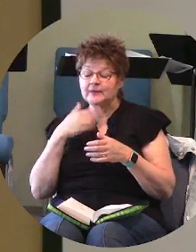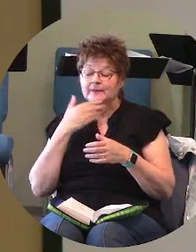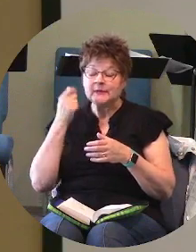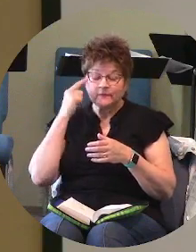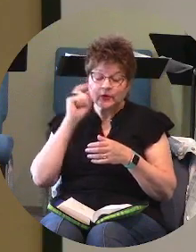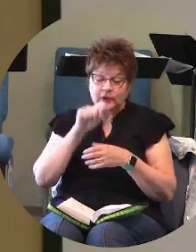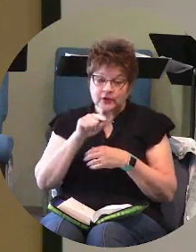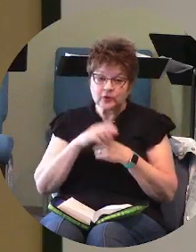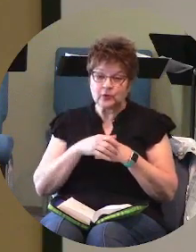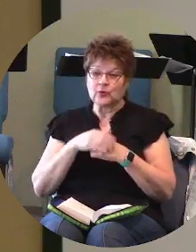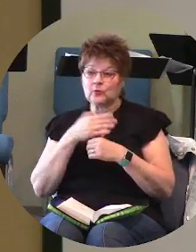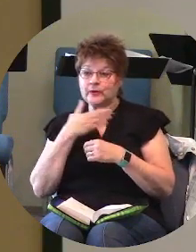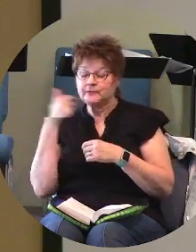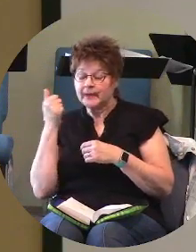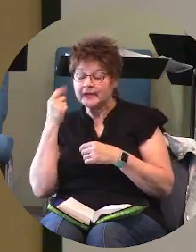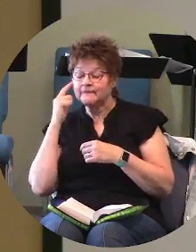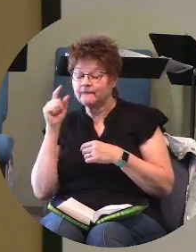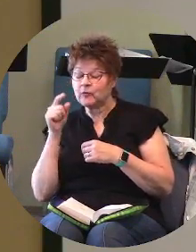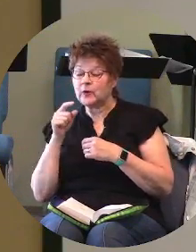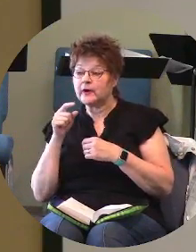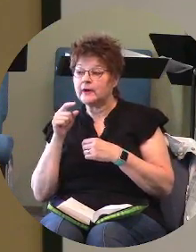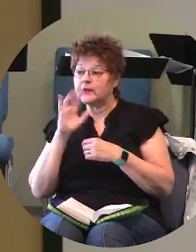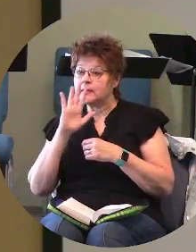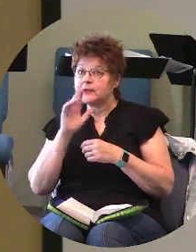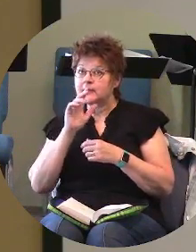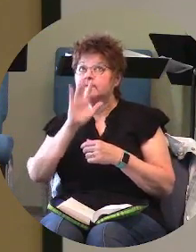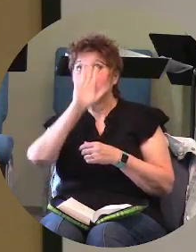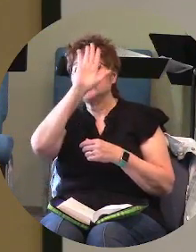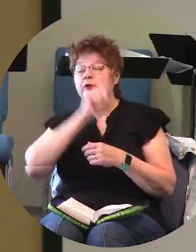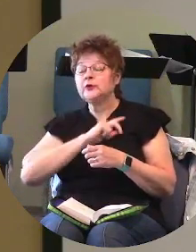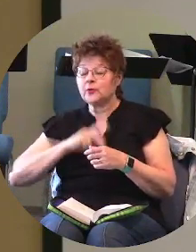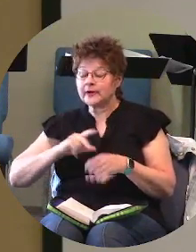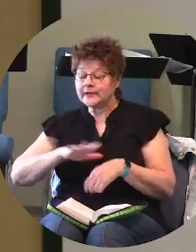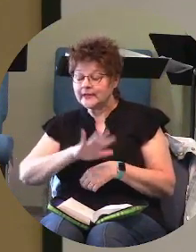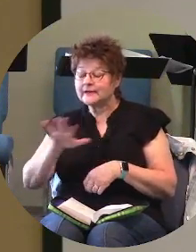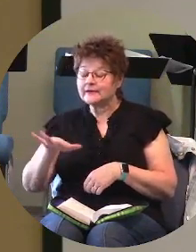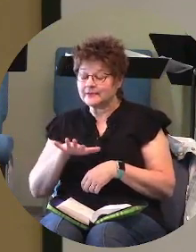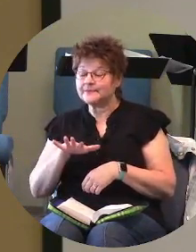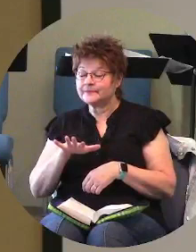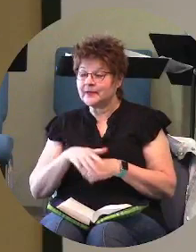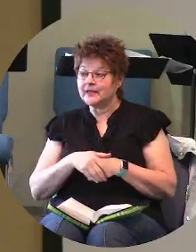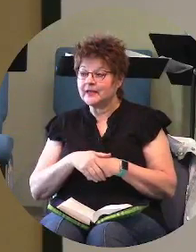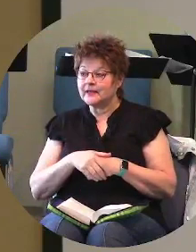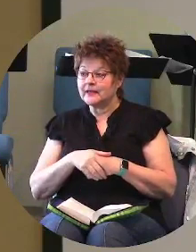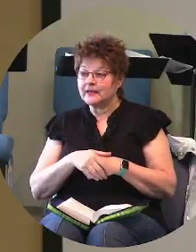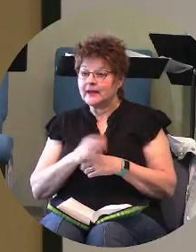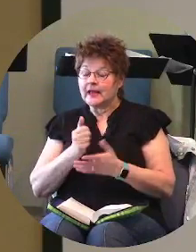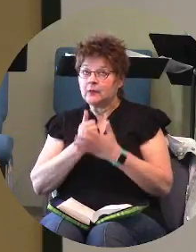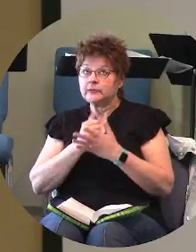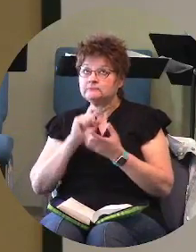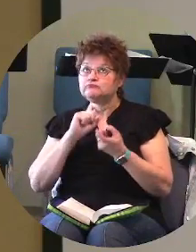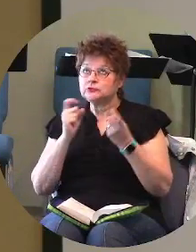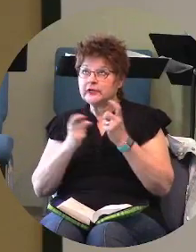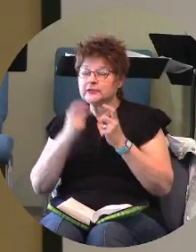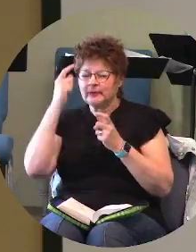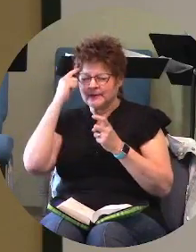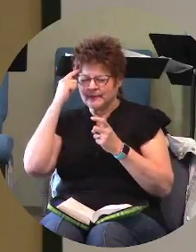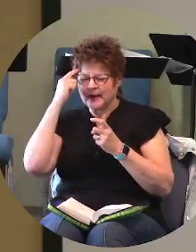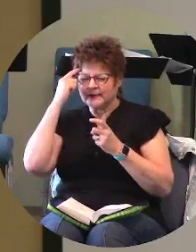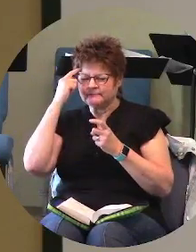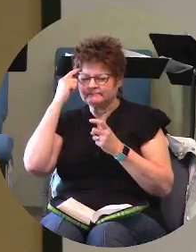what's what's what's what's for for for your kingdom god help me to to just have a mindset that is firmly